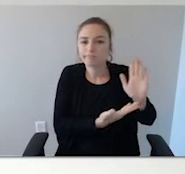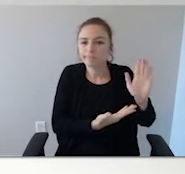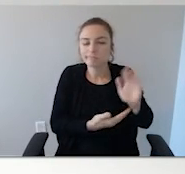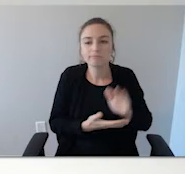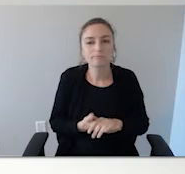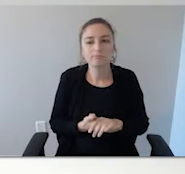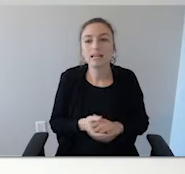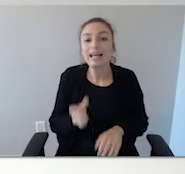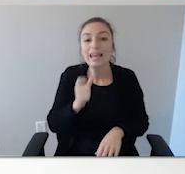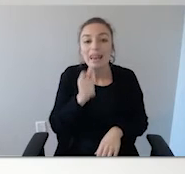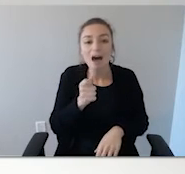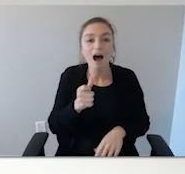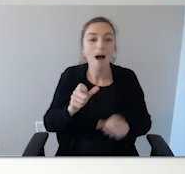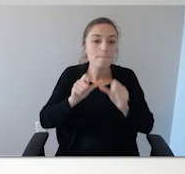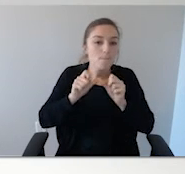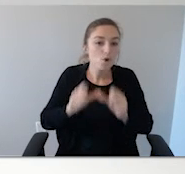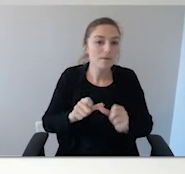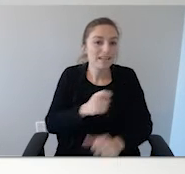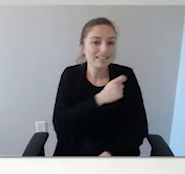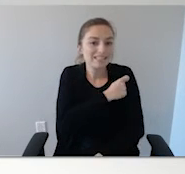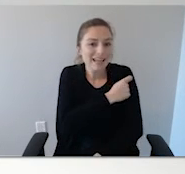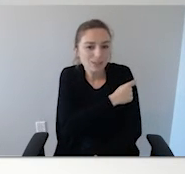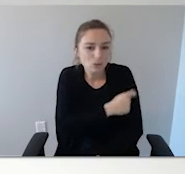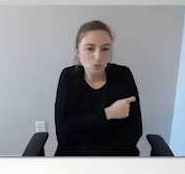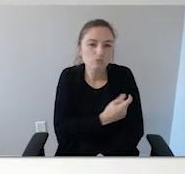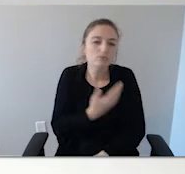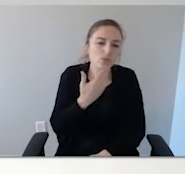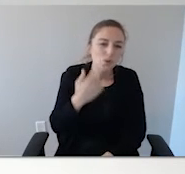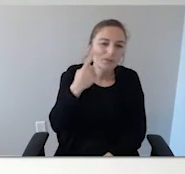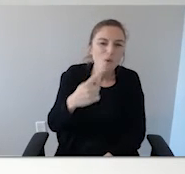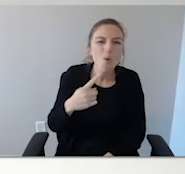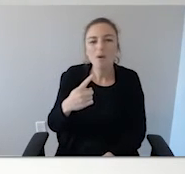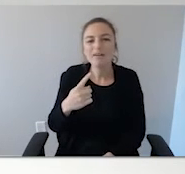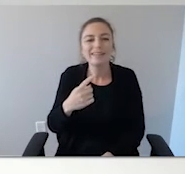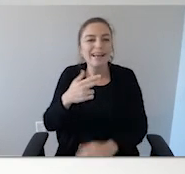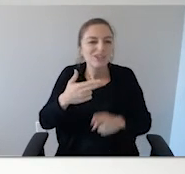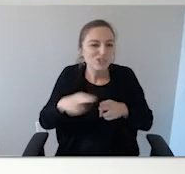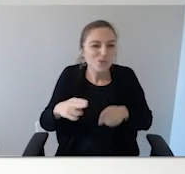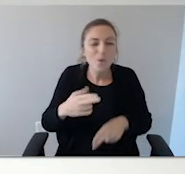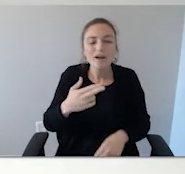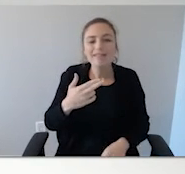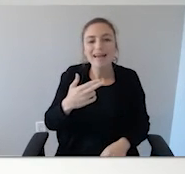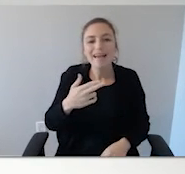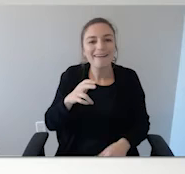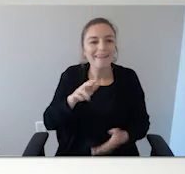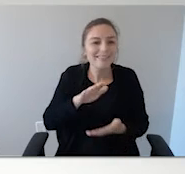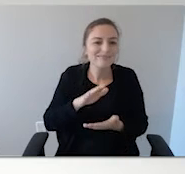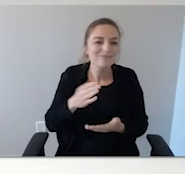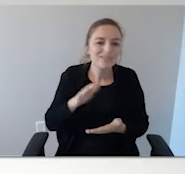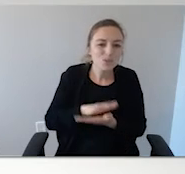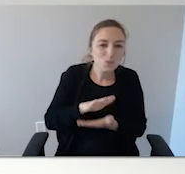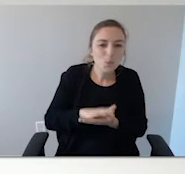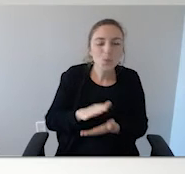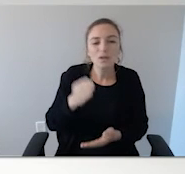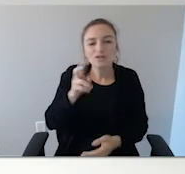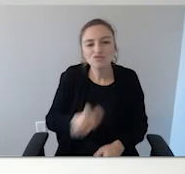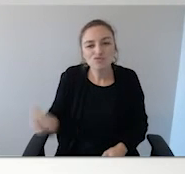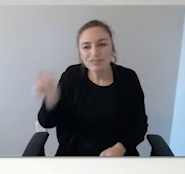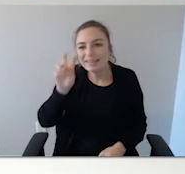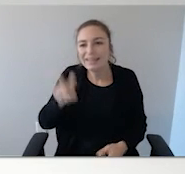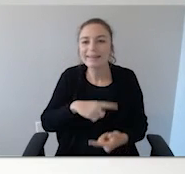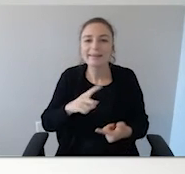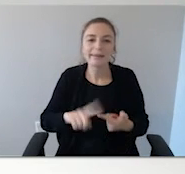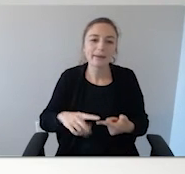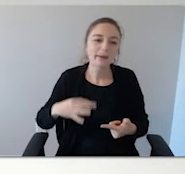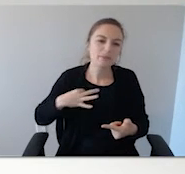.-permanent tattoos, those are great for the classrooms when you're going on those field trips, or everybody having the same color shirts, things like that. .